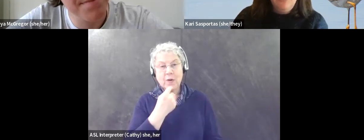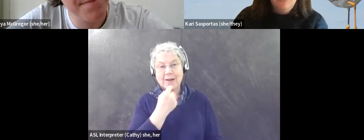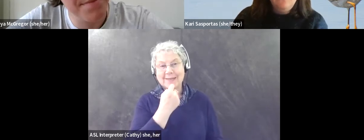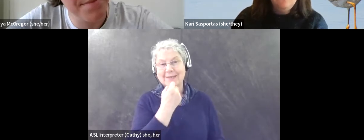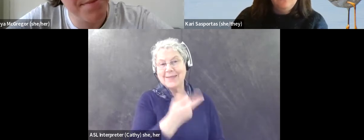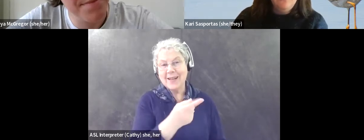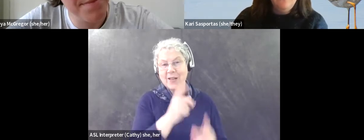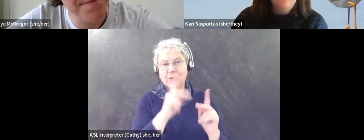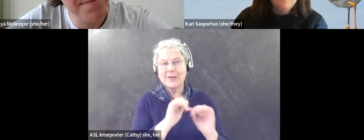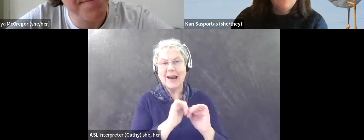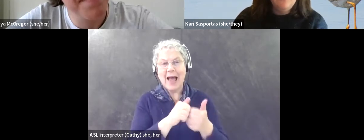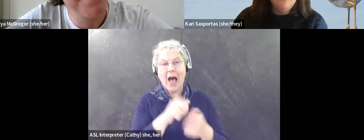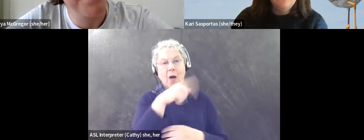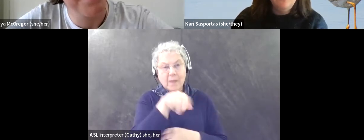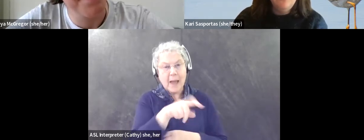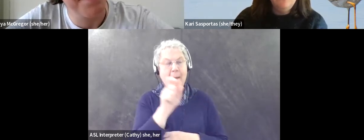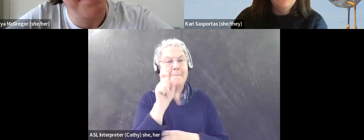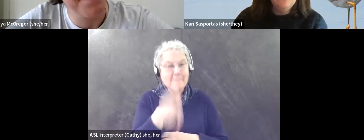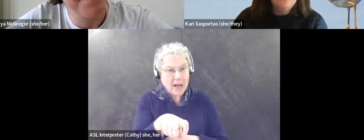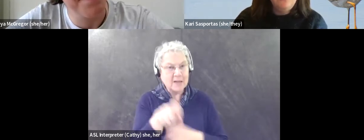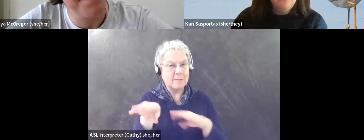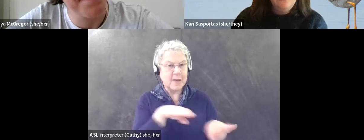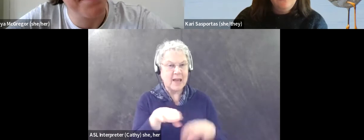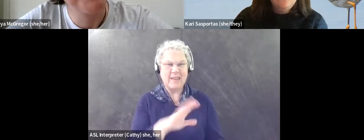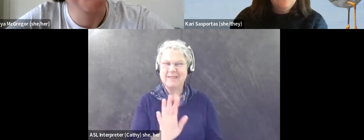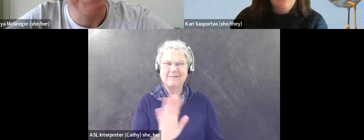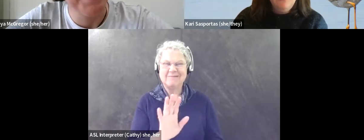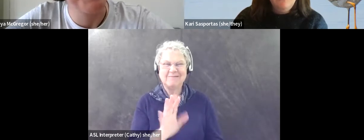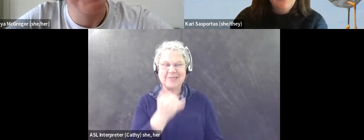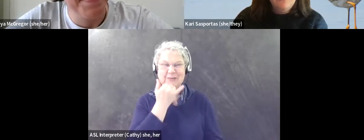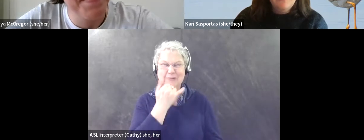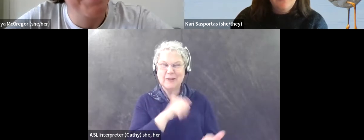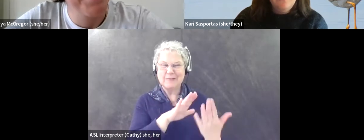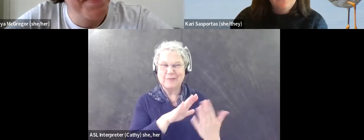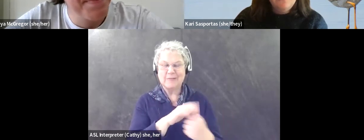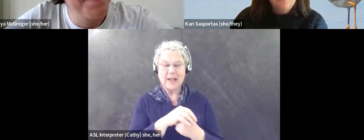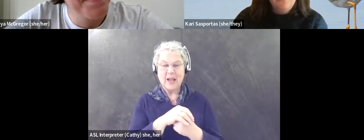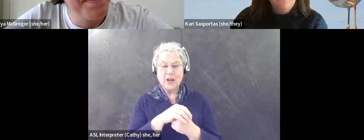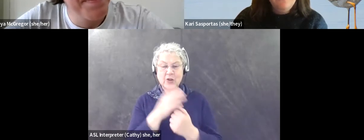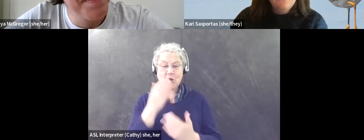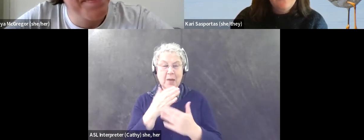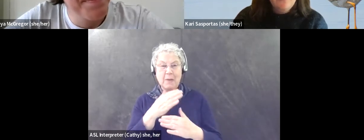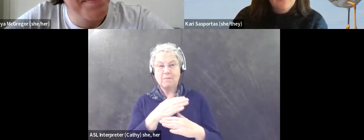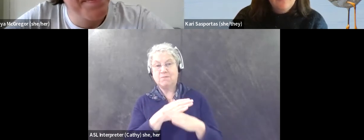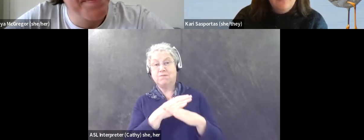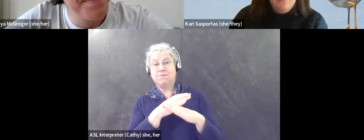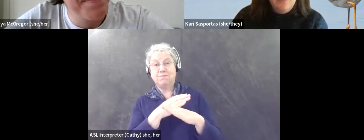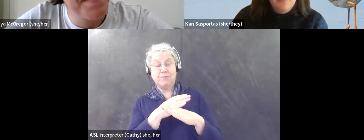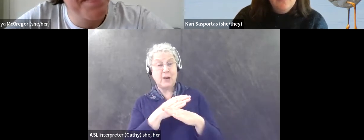to behave. Um, that's probably not the right way to approach it. So maybe a barrier is, um, uh,